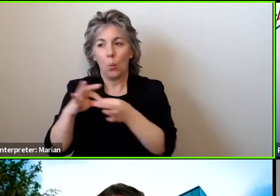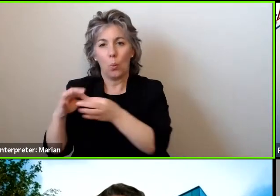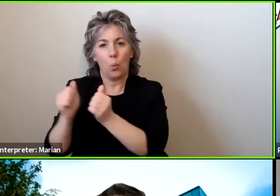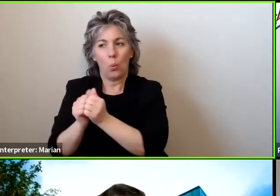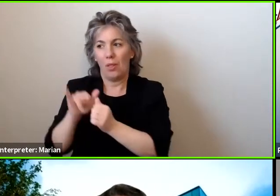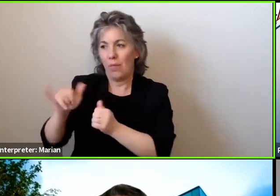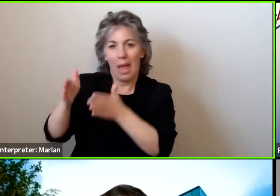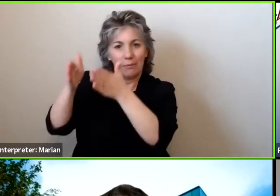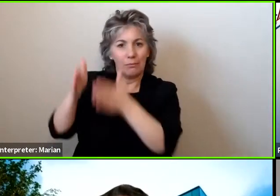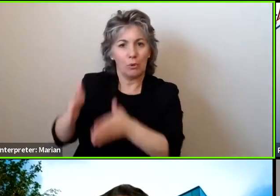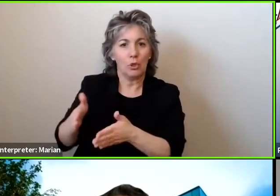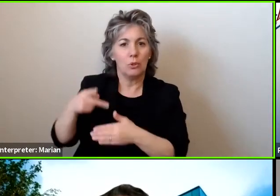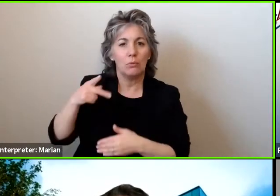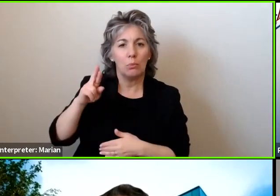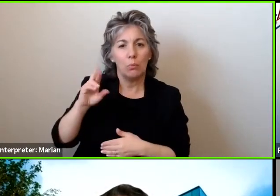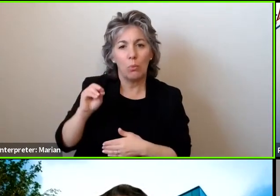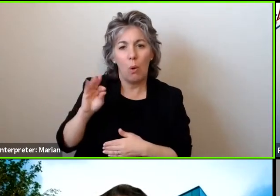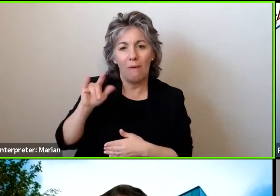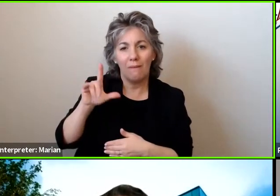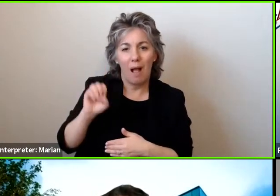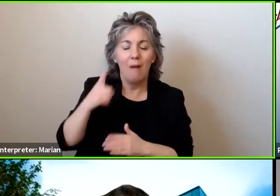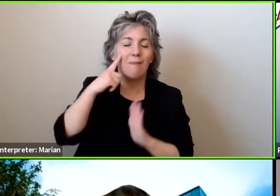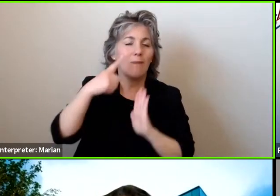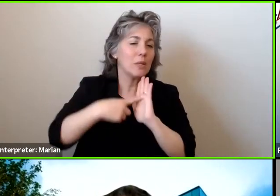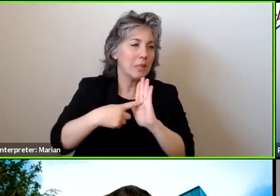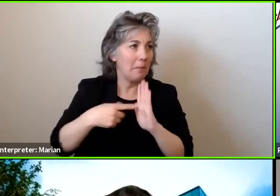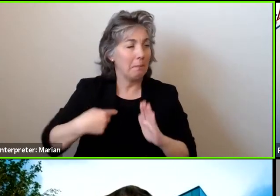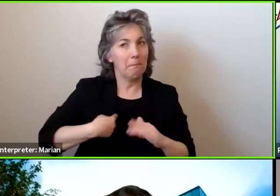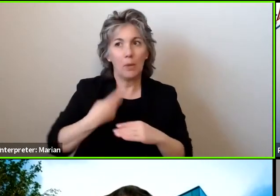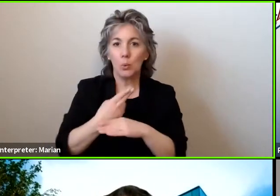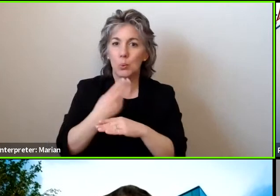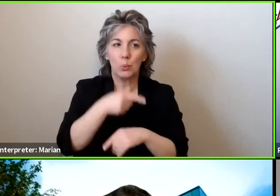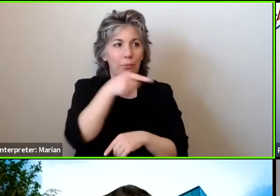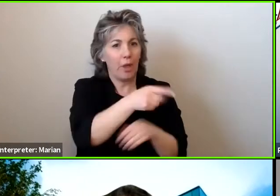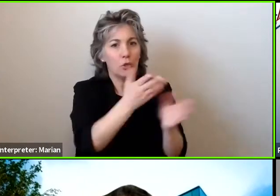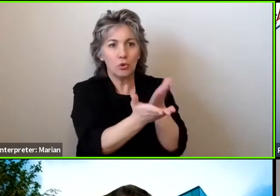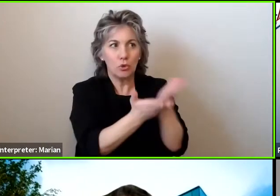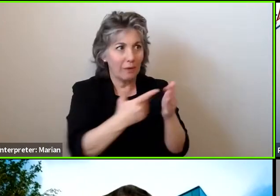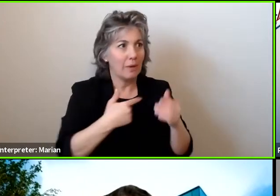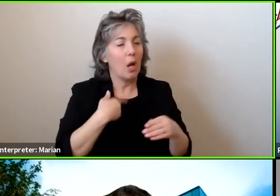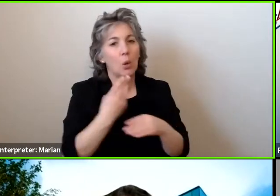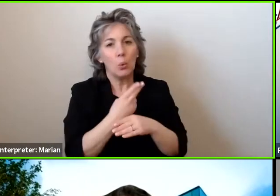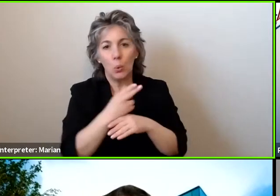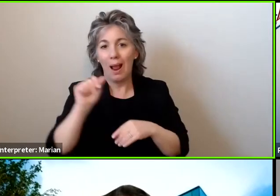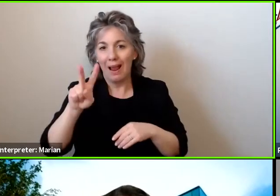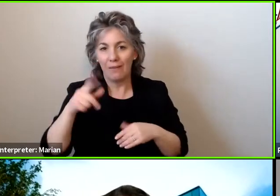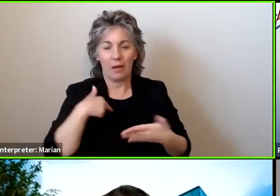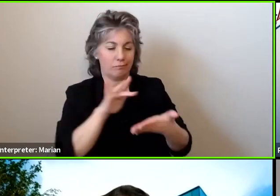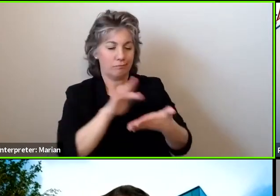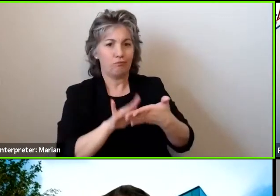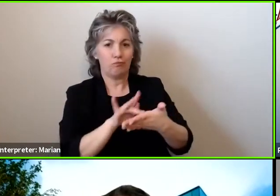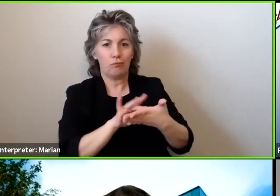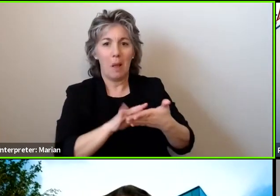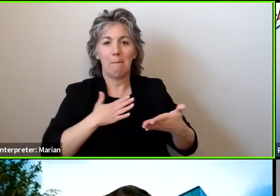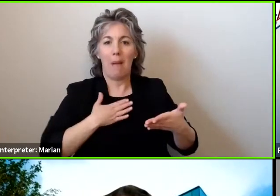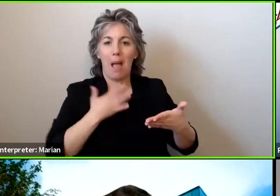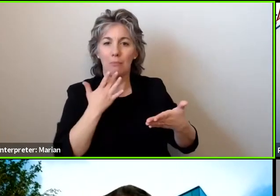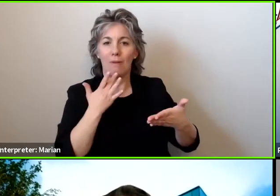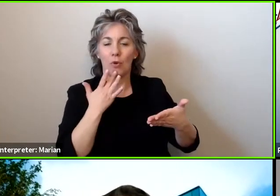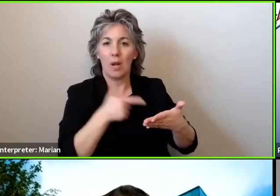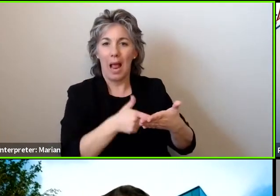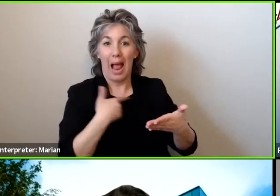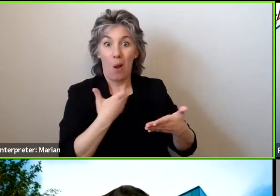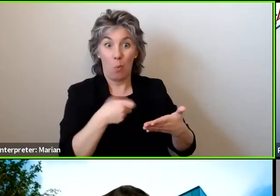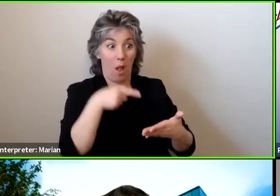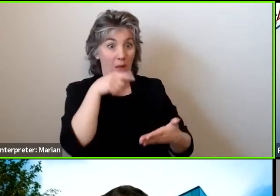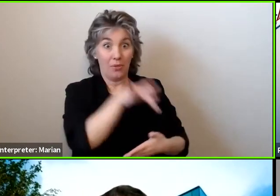if I'm using a service that uses AVs, I can set a preference in the app to automatically deploy the lift